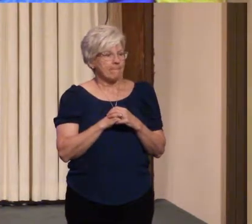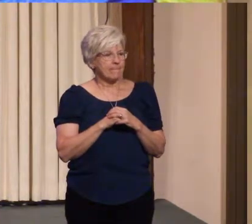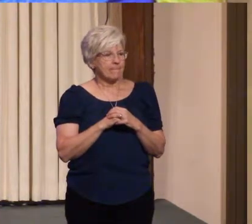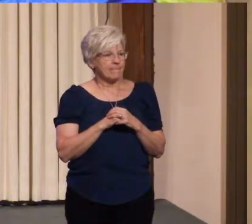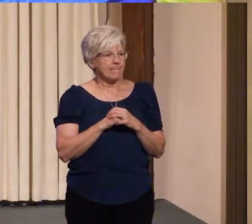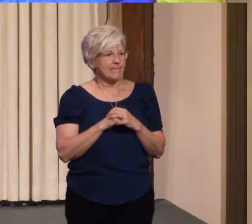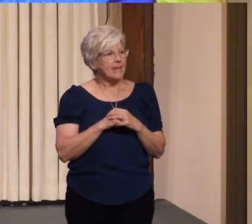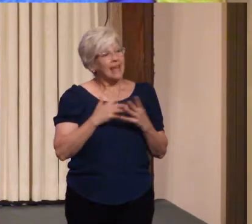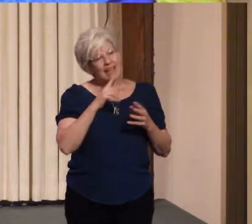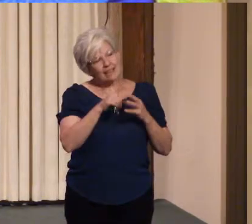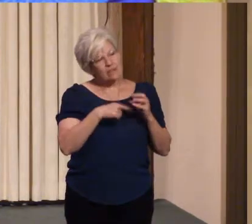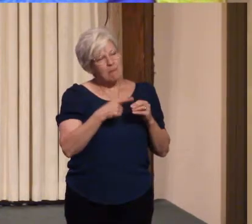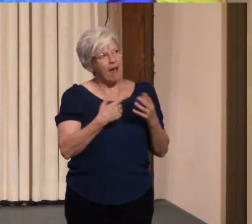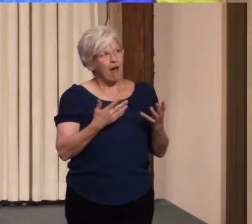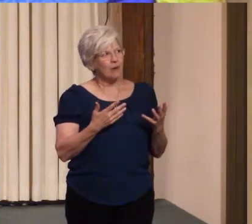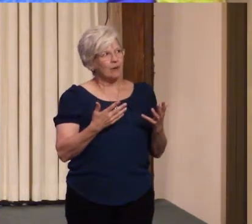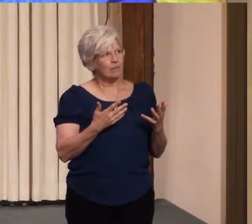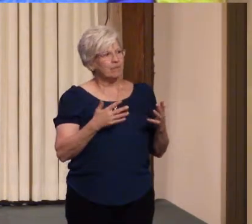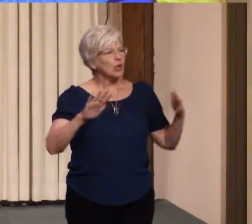It's about a way of life.